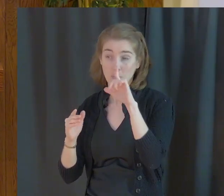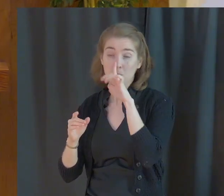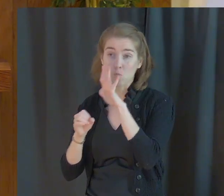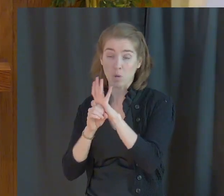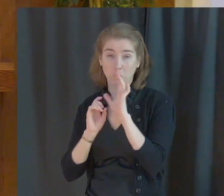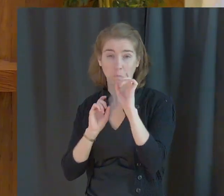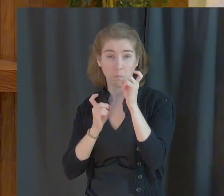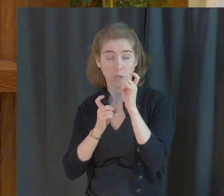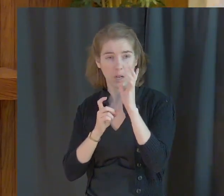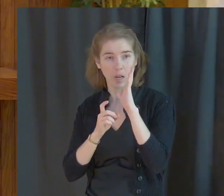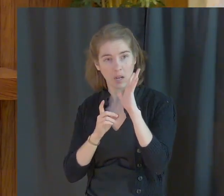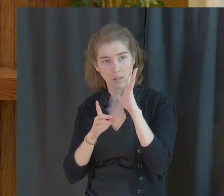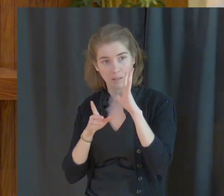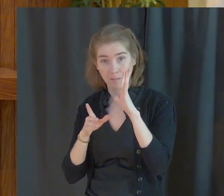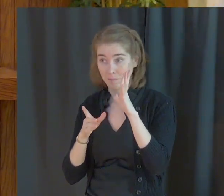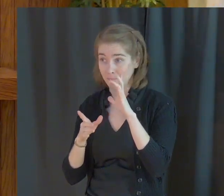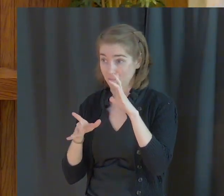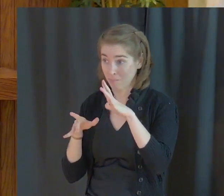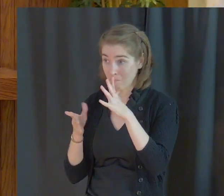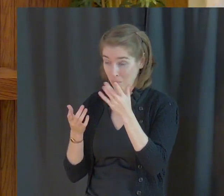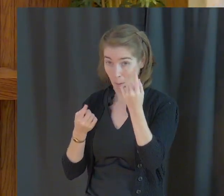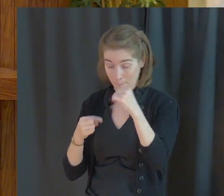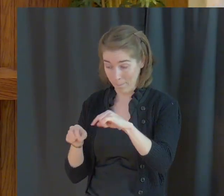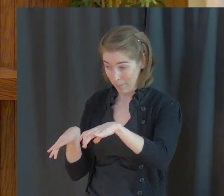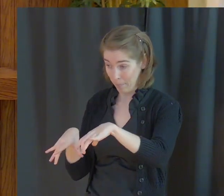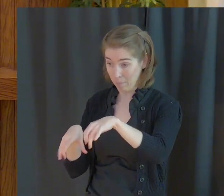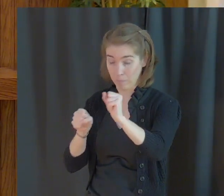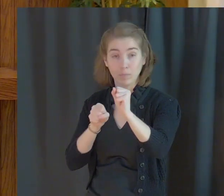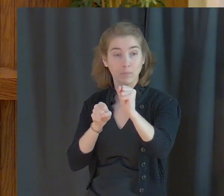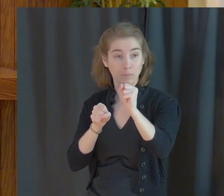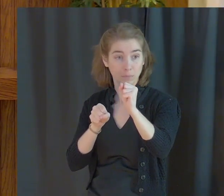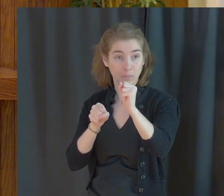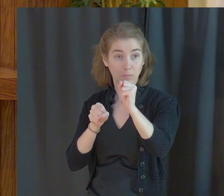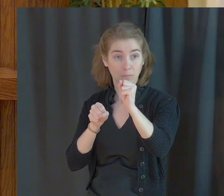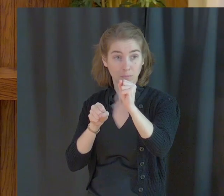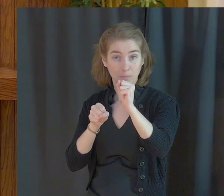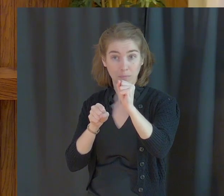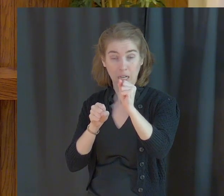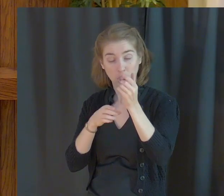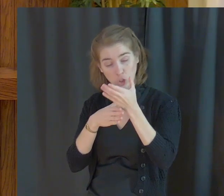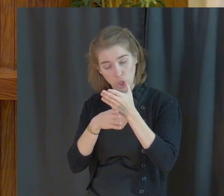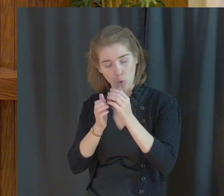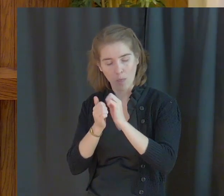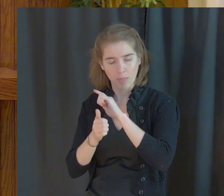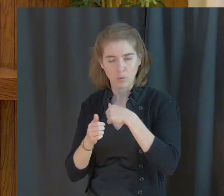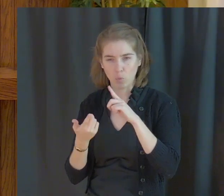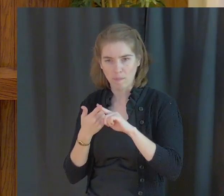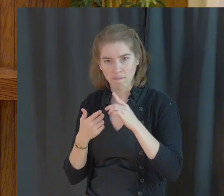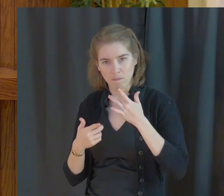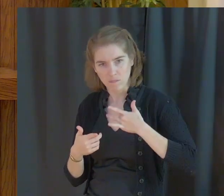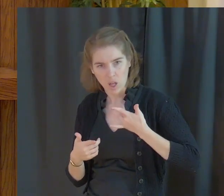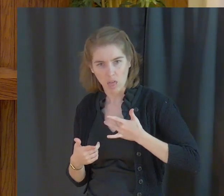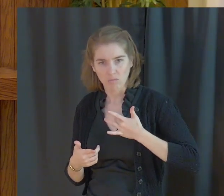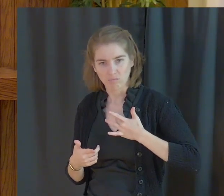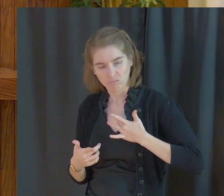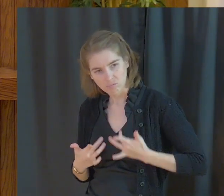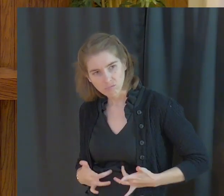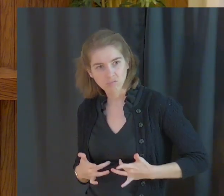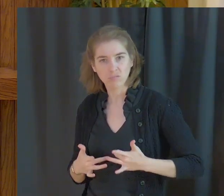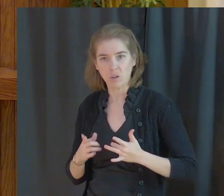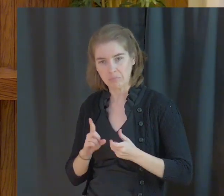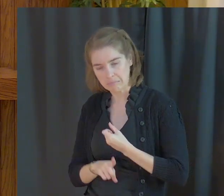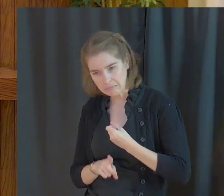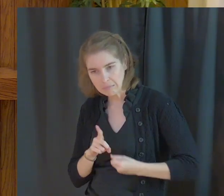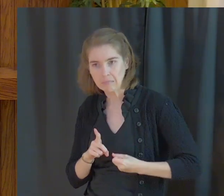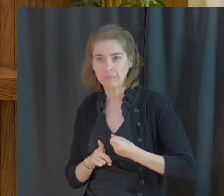reward that he comes to give us and share with us. So when we feel like we're down, we're beaten up and we're being abused